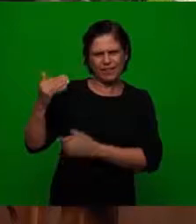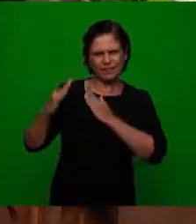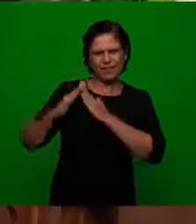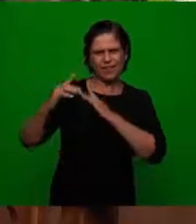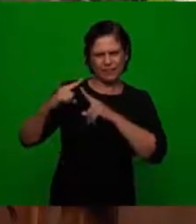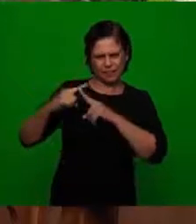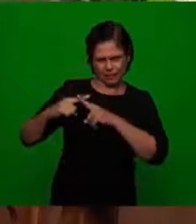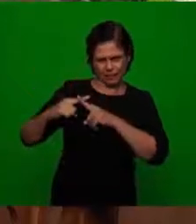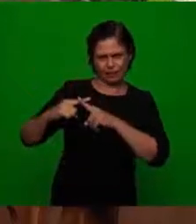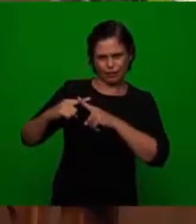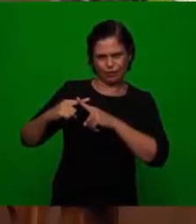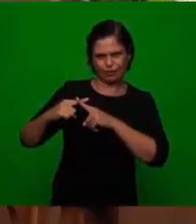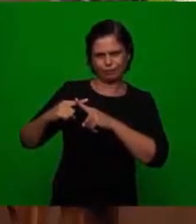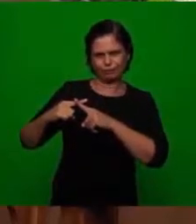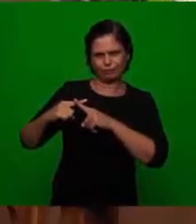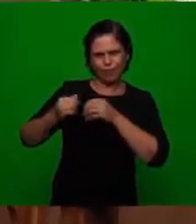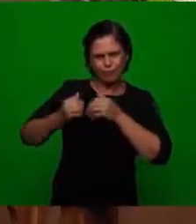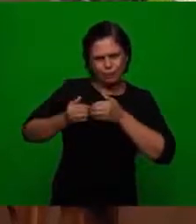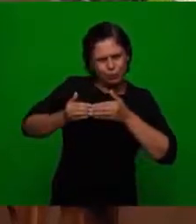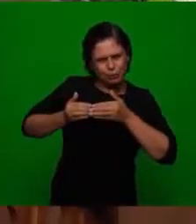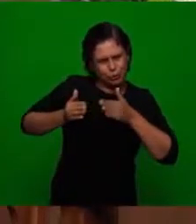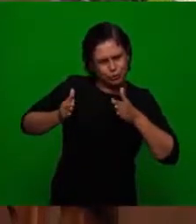the church since the beginning